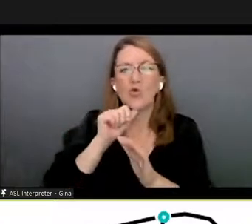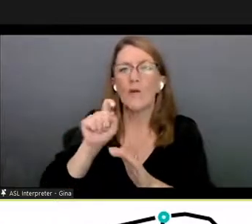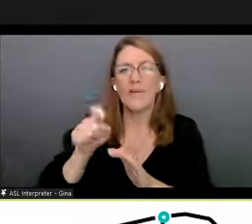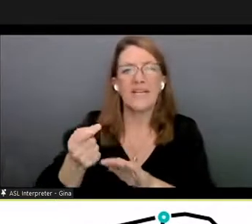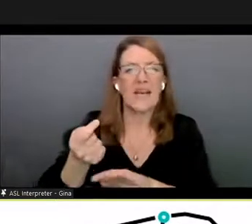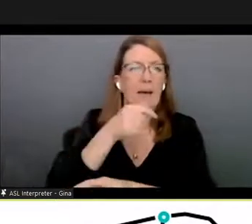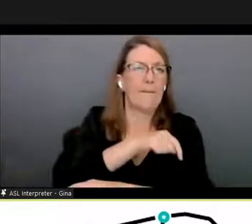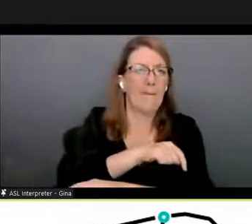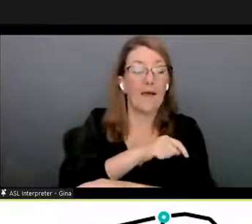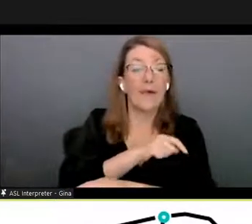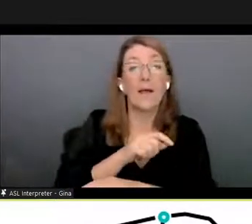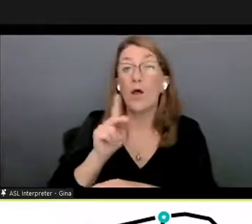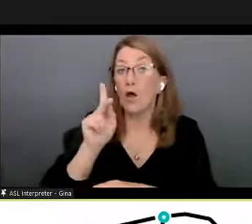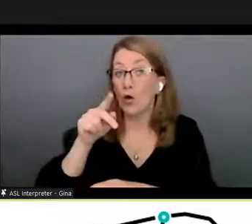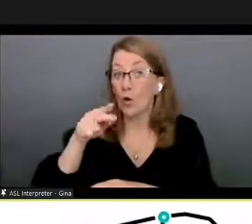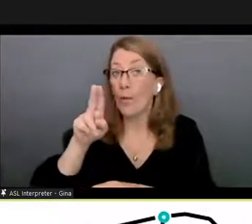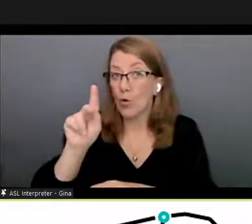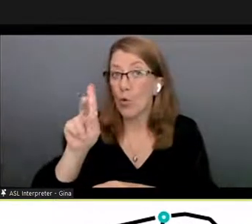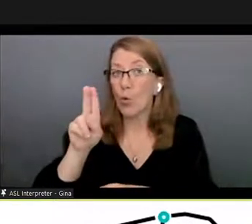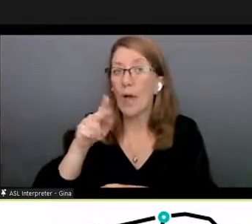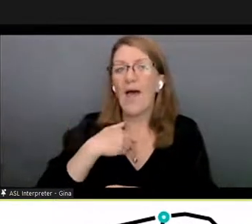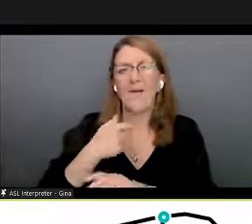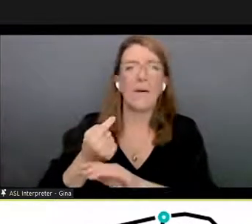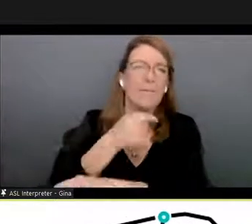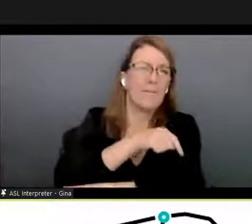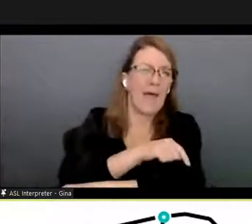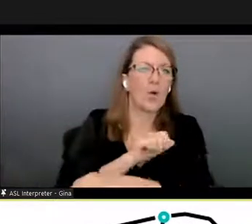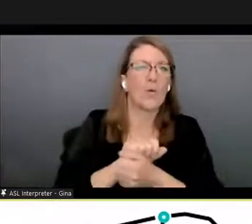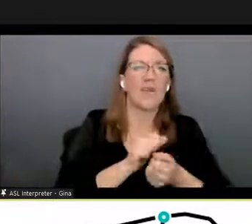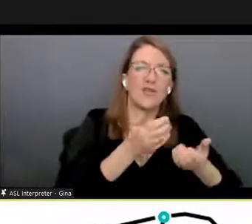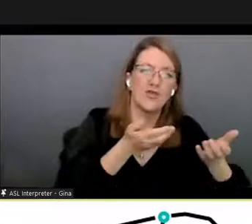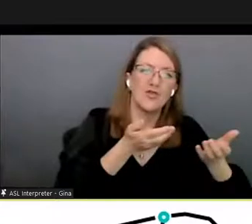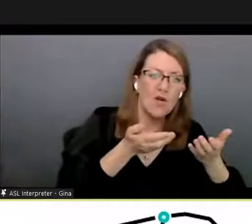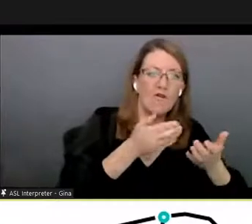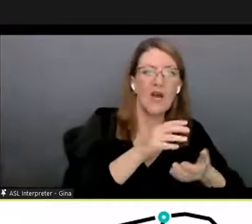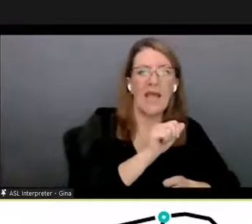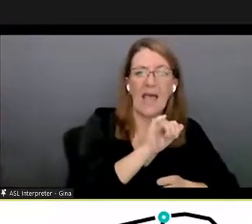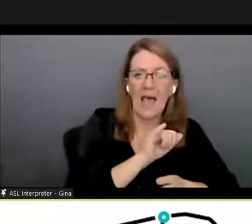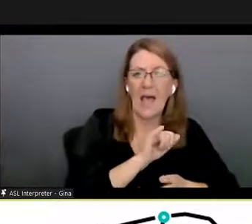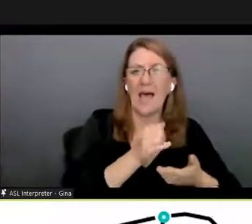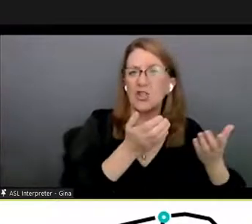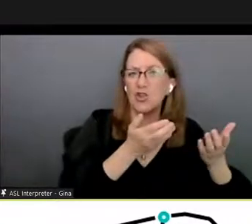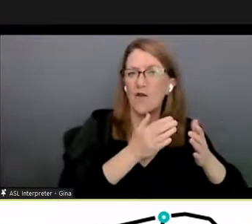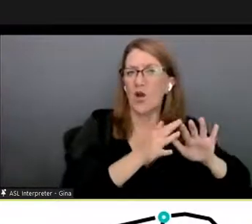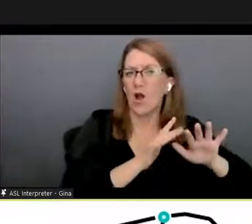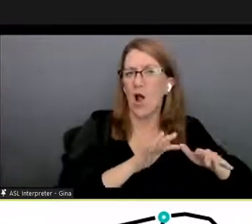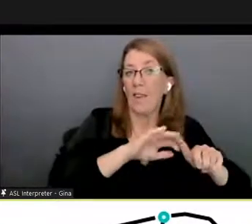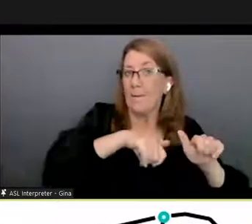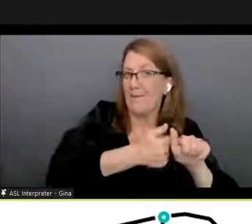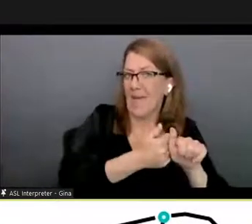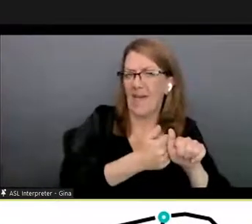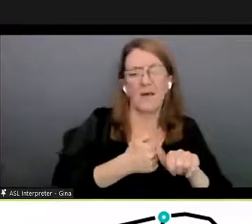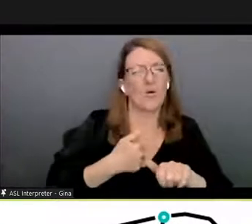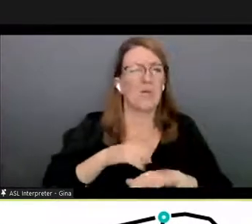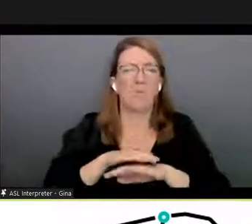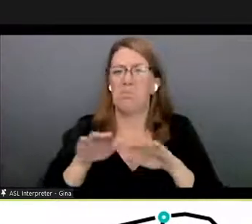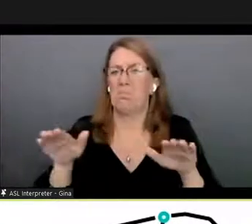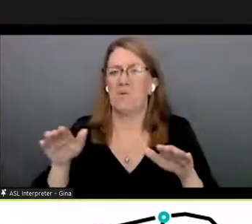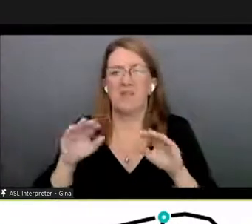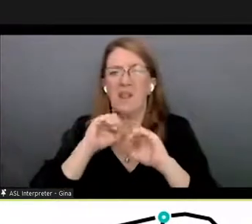that kupu has a back end it has a server there's a website and has an ai system we don't have that it's strictly a hundred percent